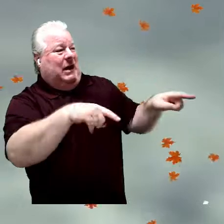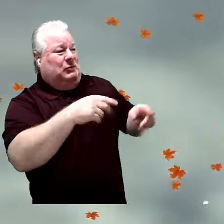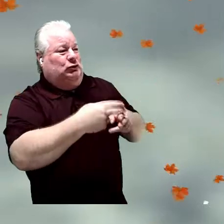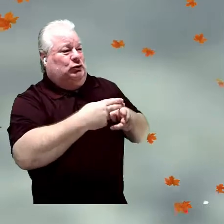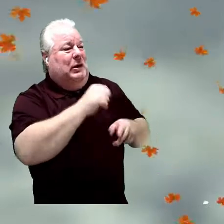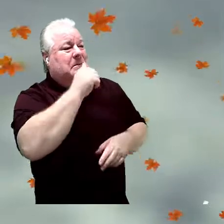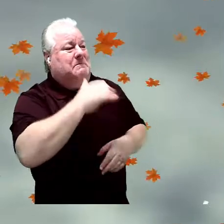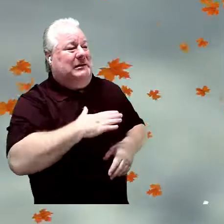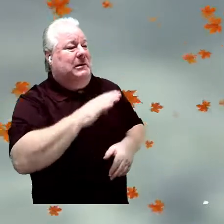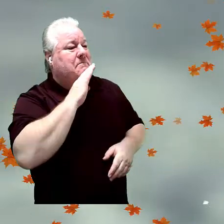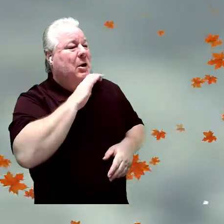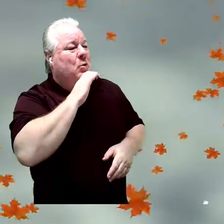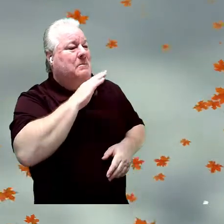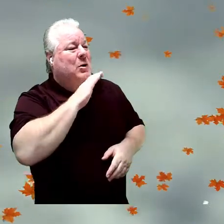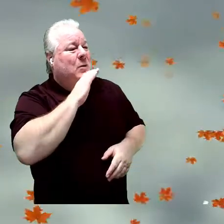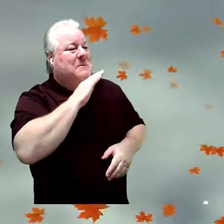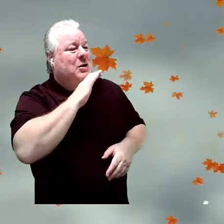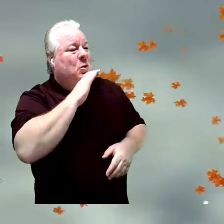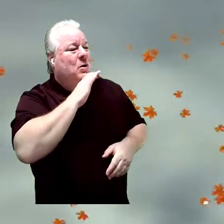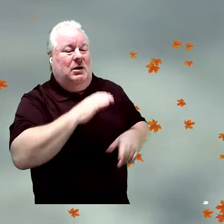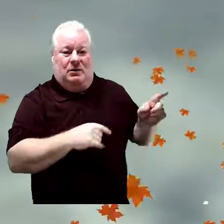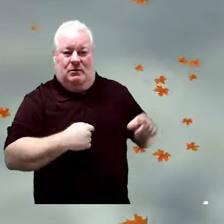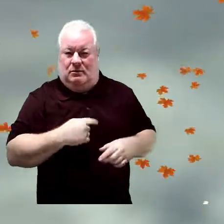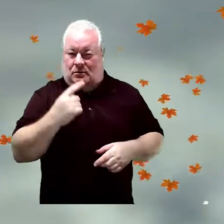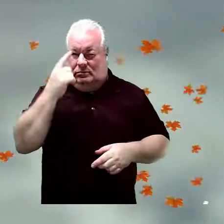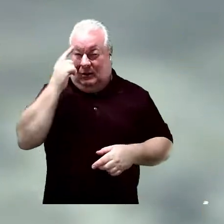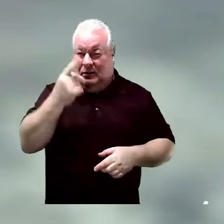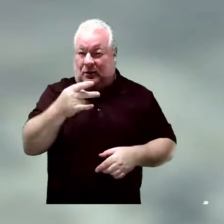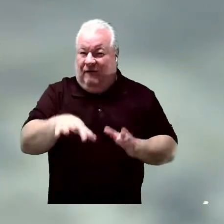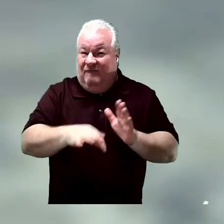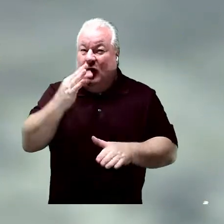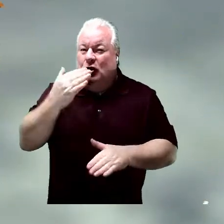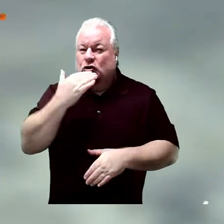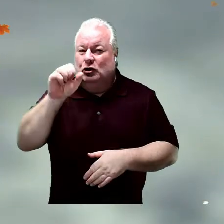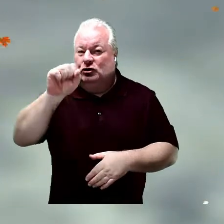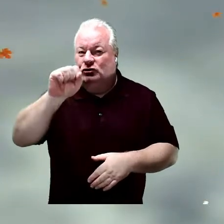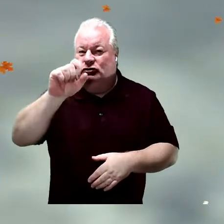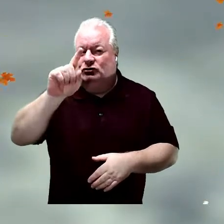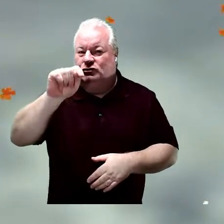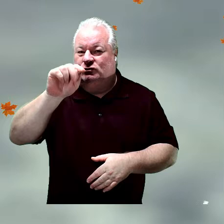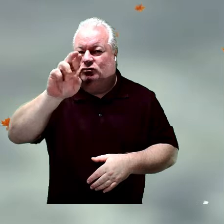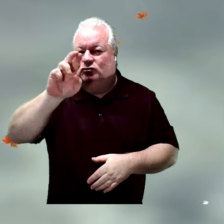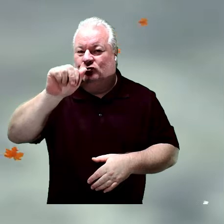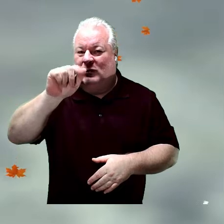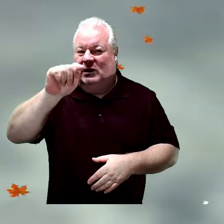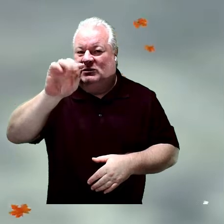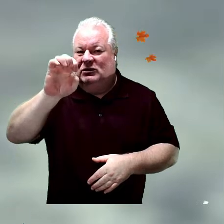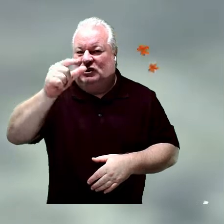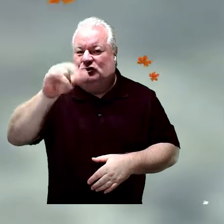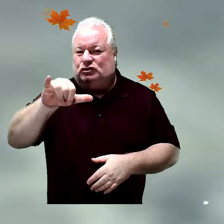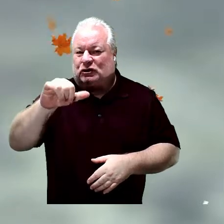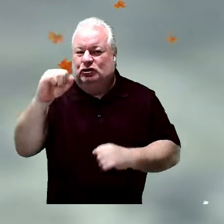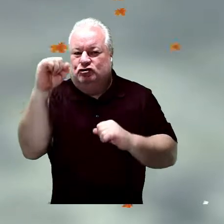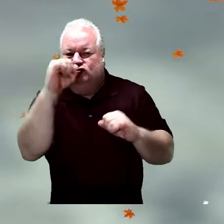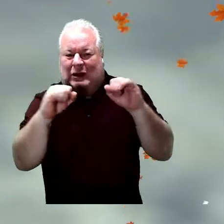Mrs. Bettencourt. You okay now? I think we found some good strategies, right? Well, yeah, Daddy. We figured it